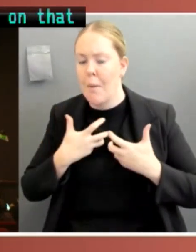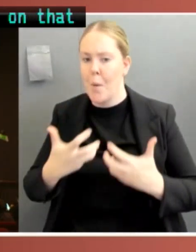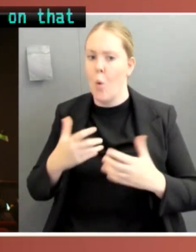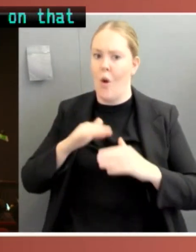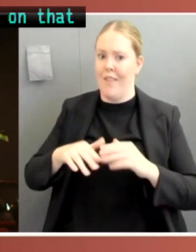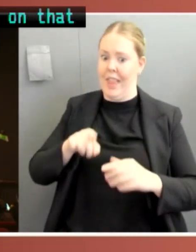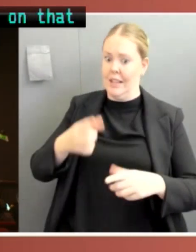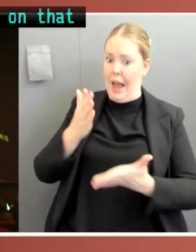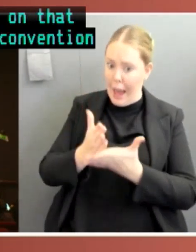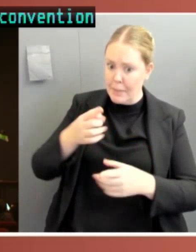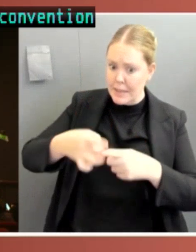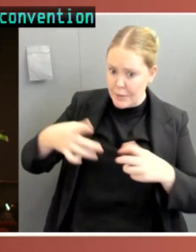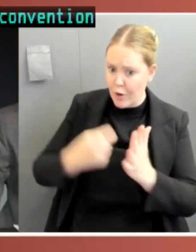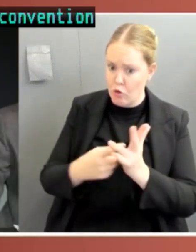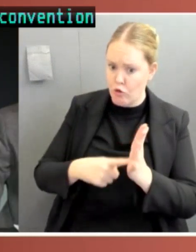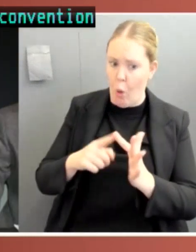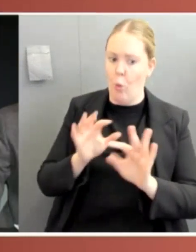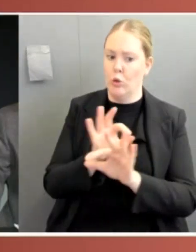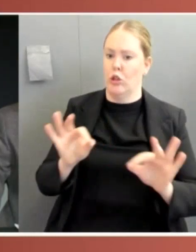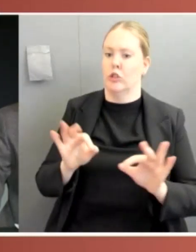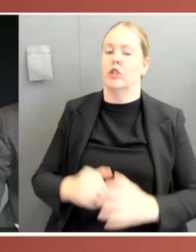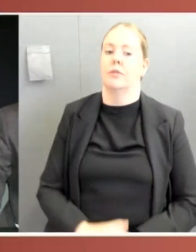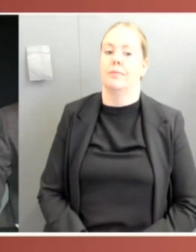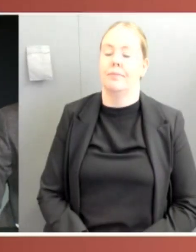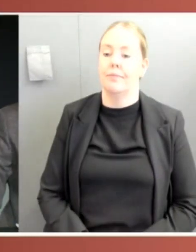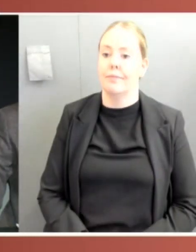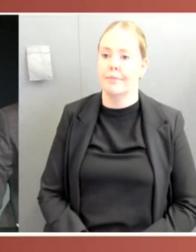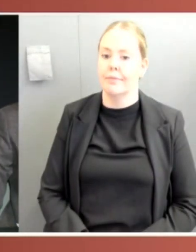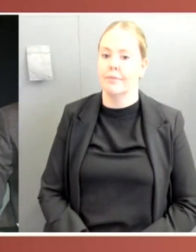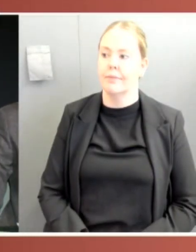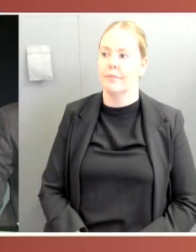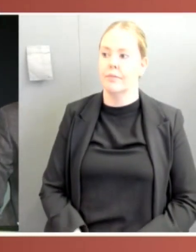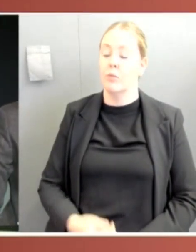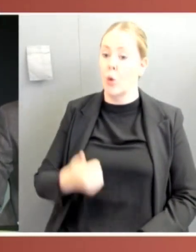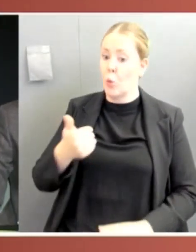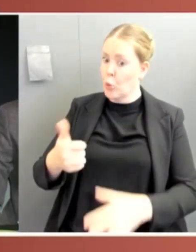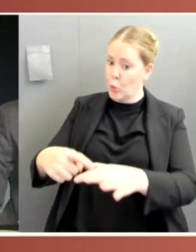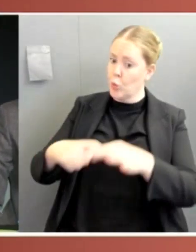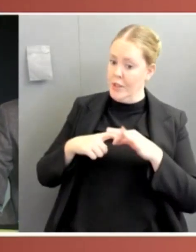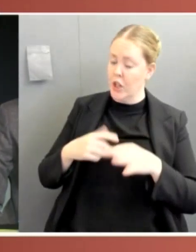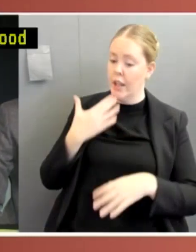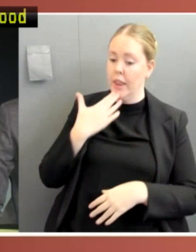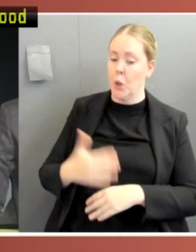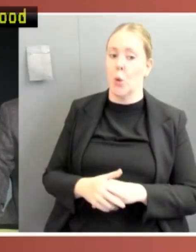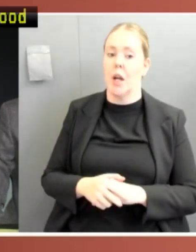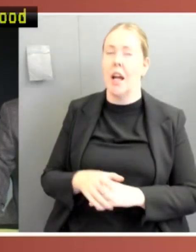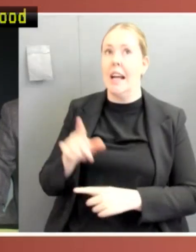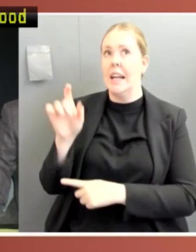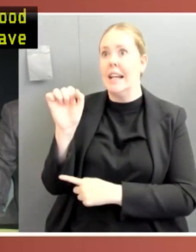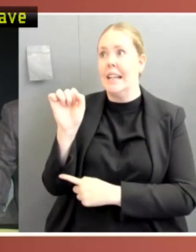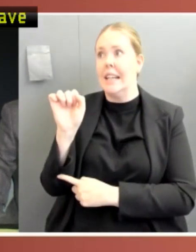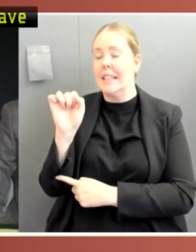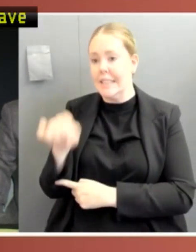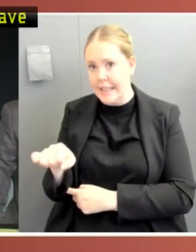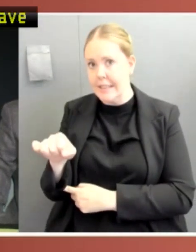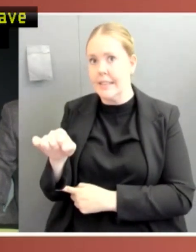Governor-General? It's a good question. And, yes, you might have thought so, but the system doesn't work that way and hasn't